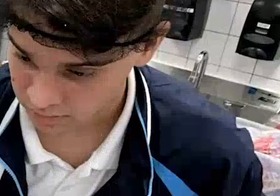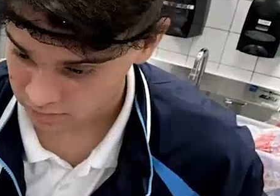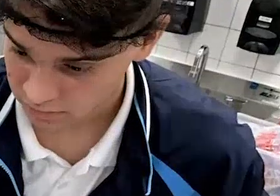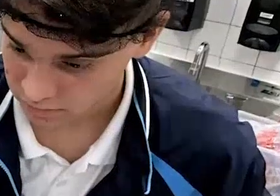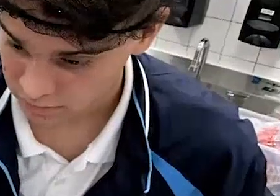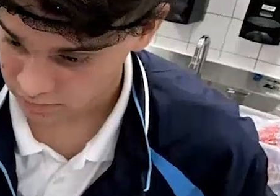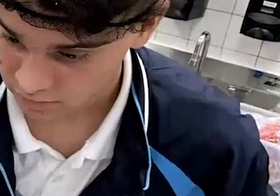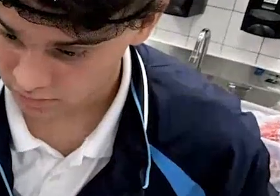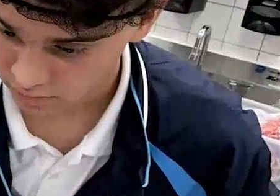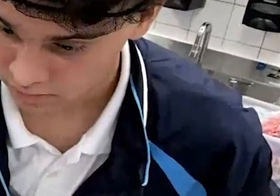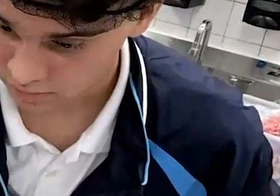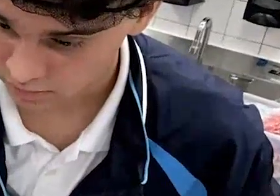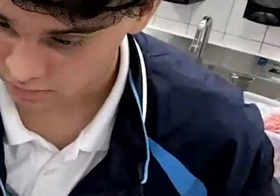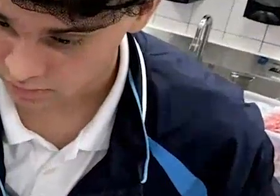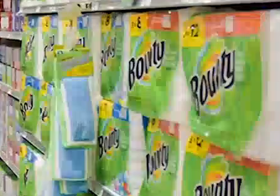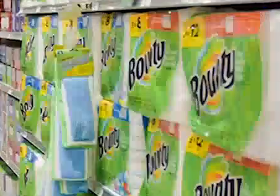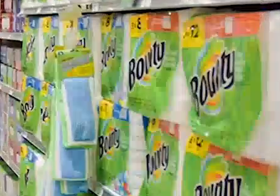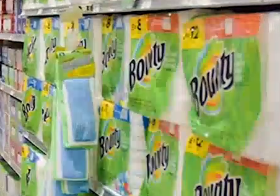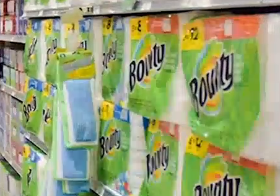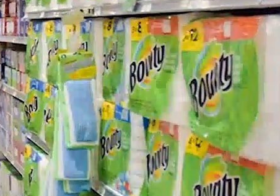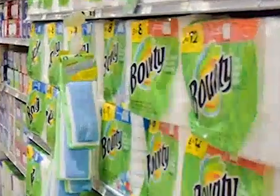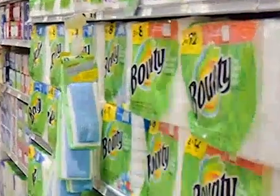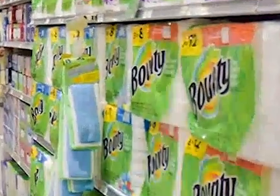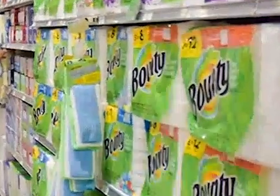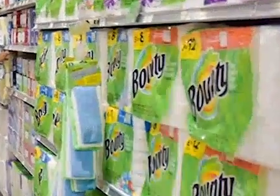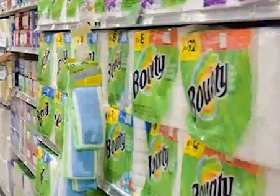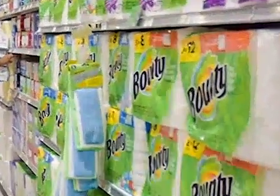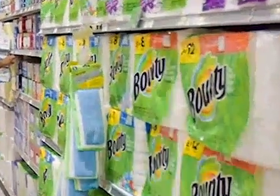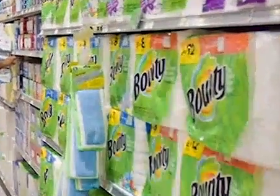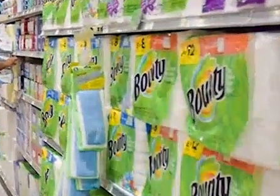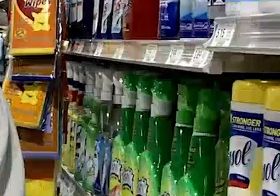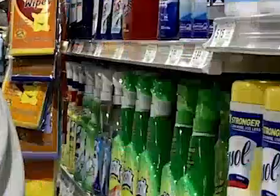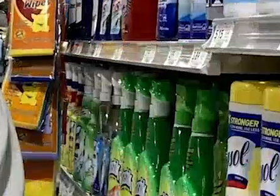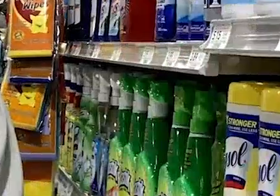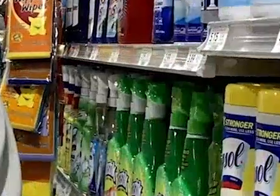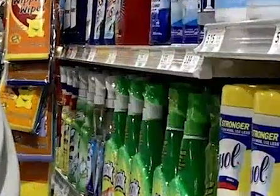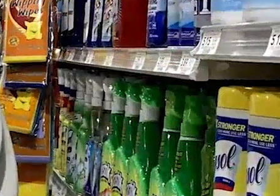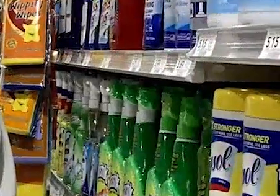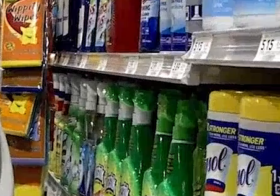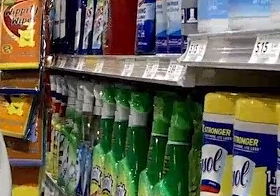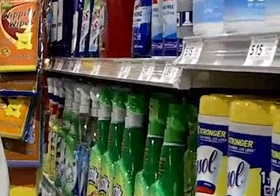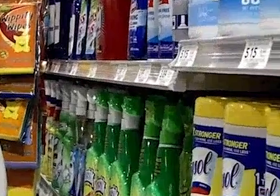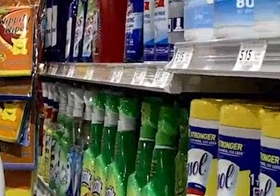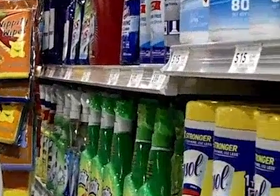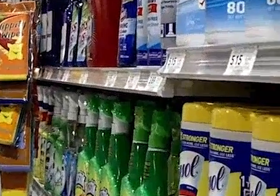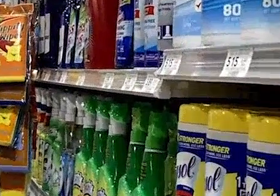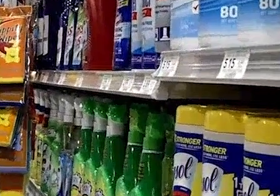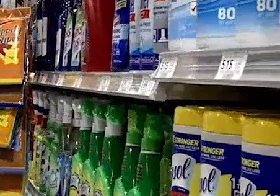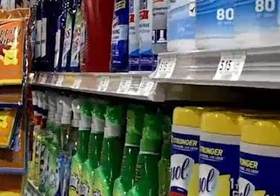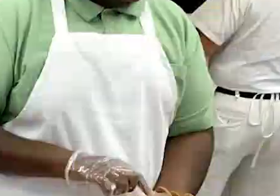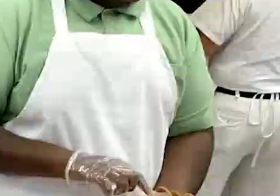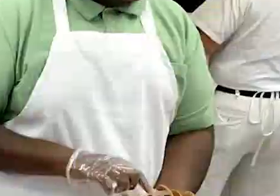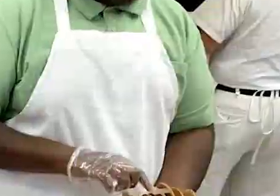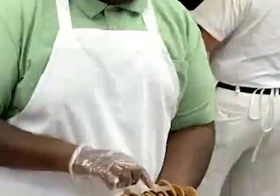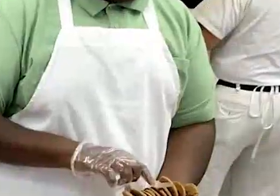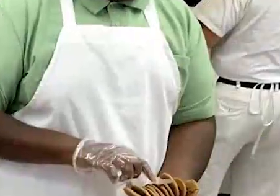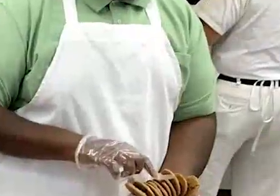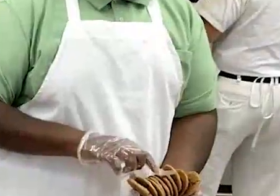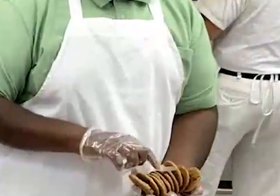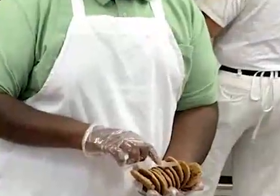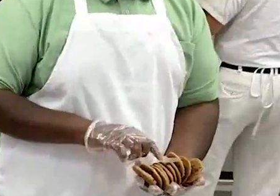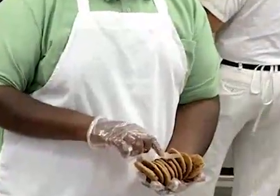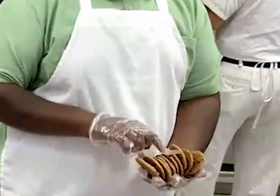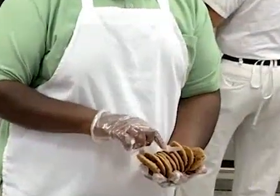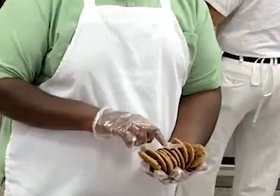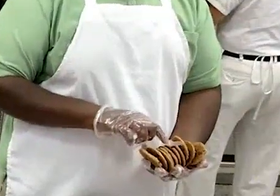employment. Specifically for in-school youth 14 to 21, CIL offers career camps